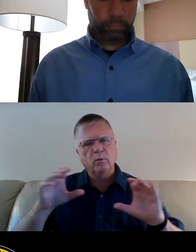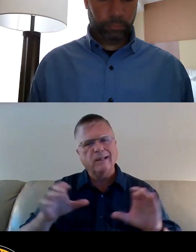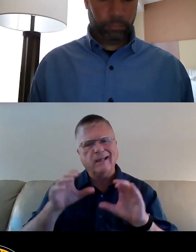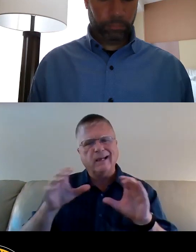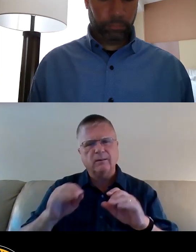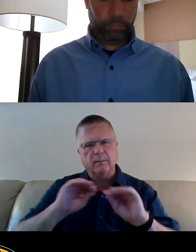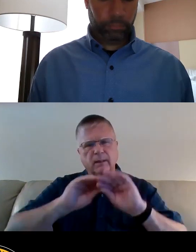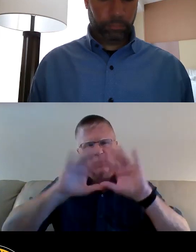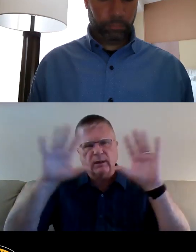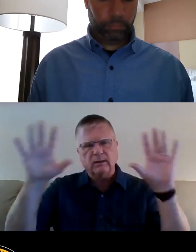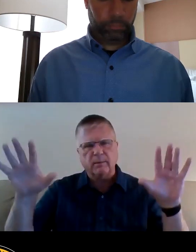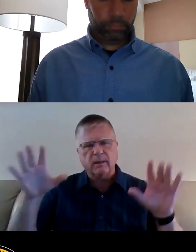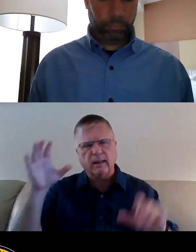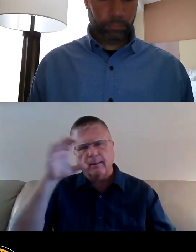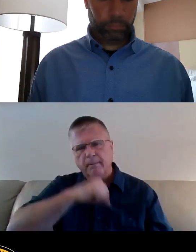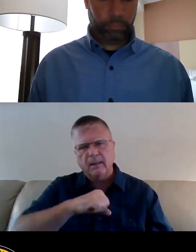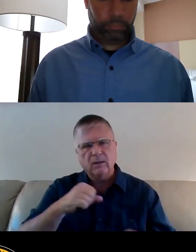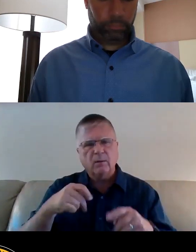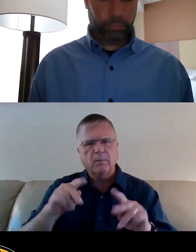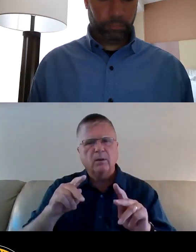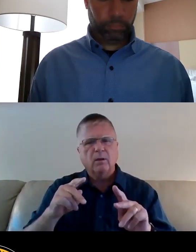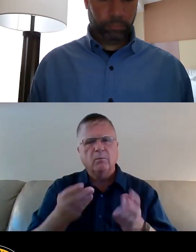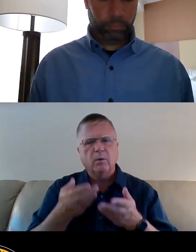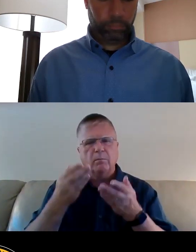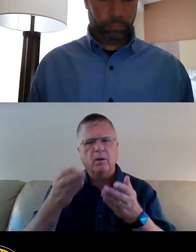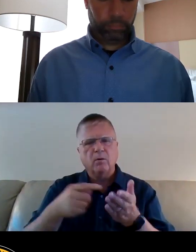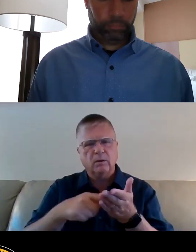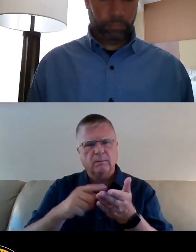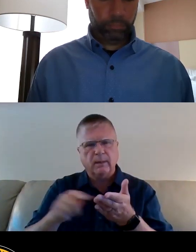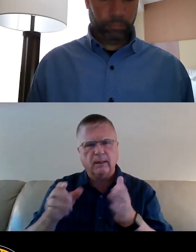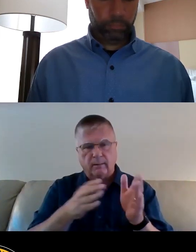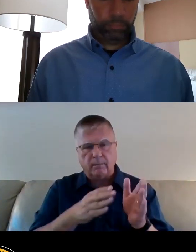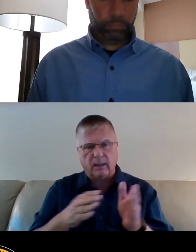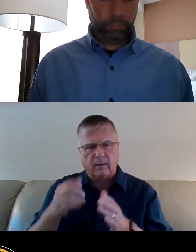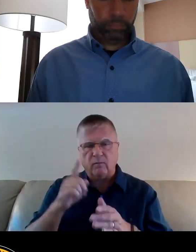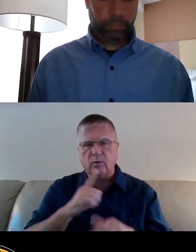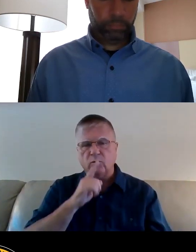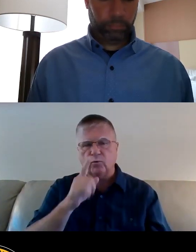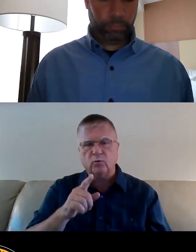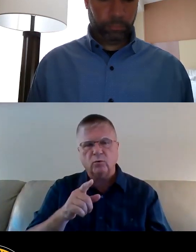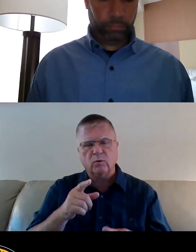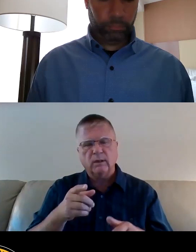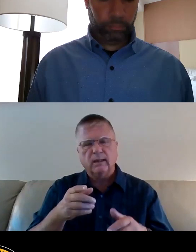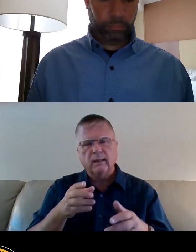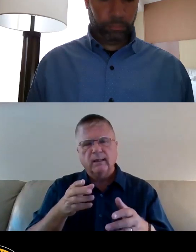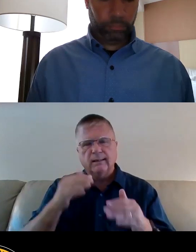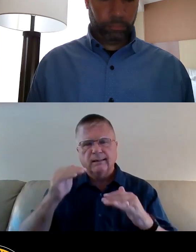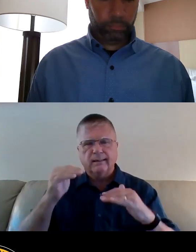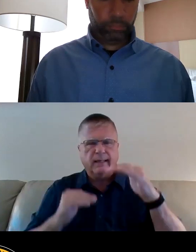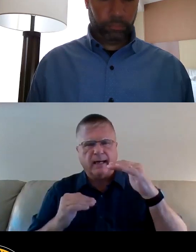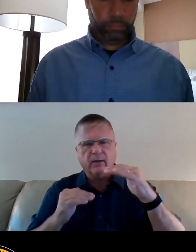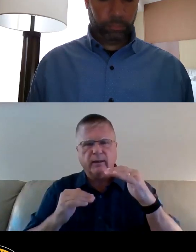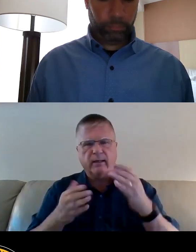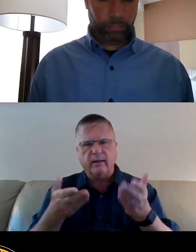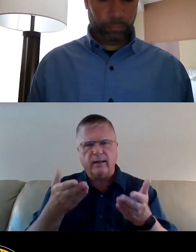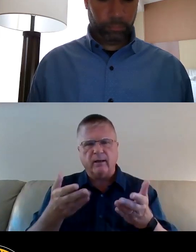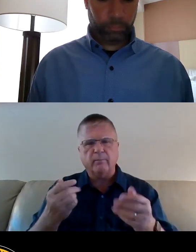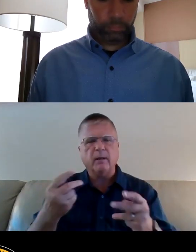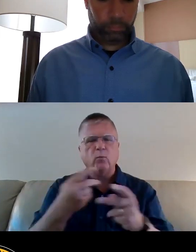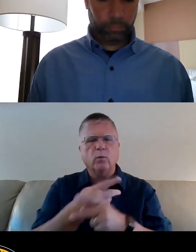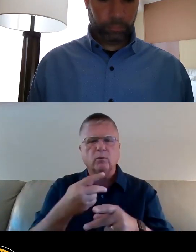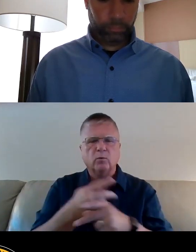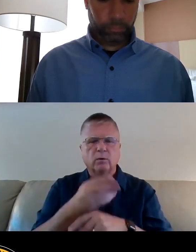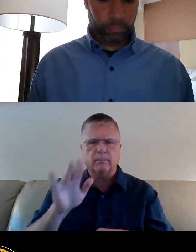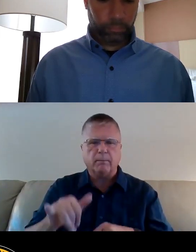and the missed opportunity of the proposed spending plan to truly address the existing inequities that have been made worse by the pandemic.